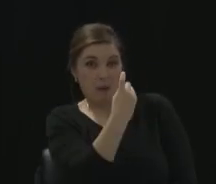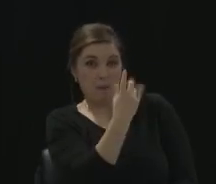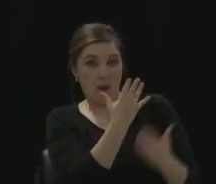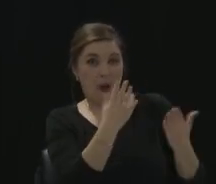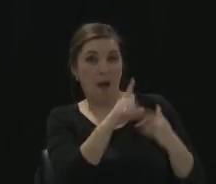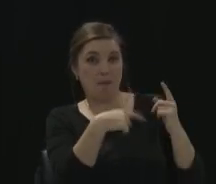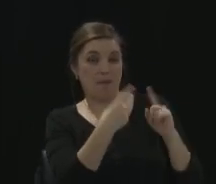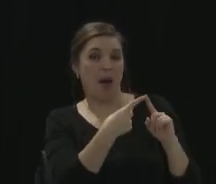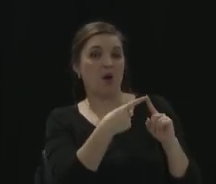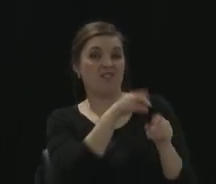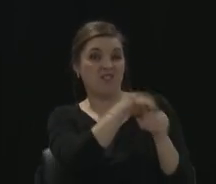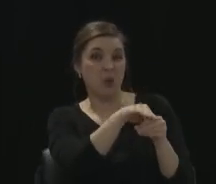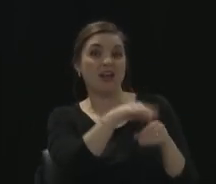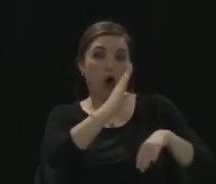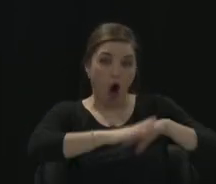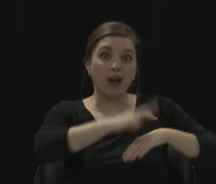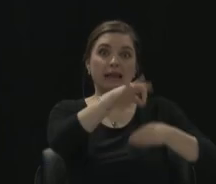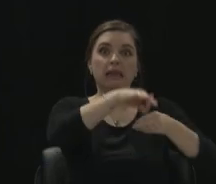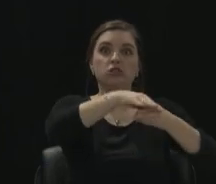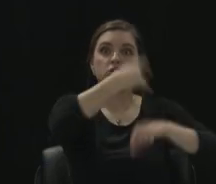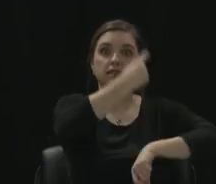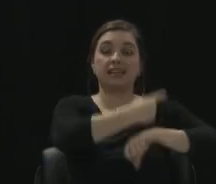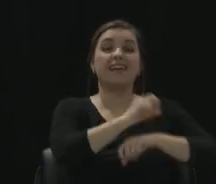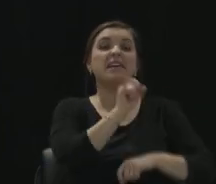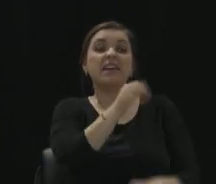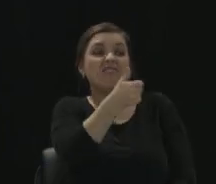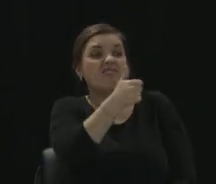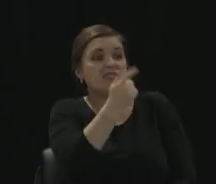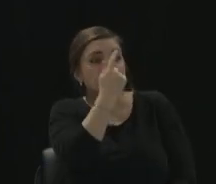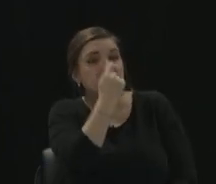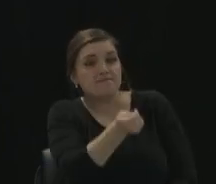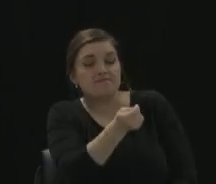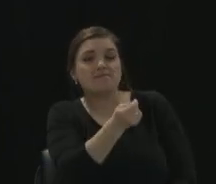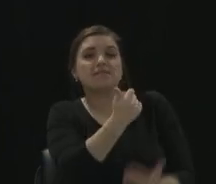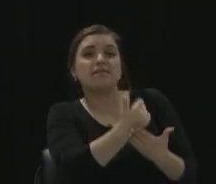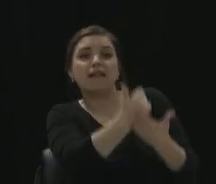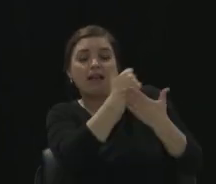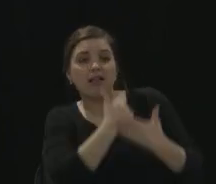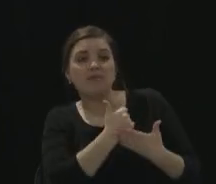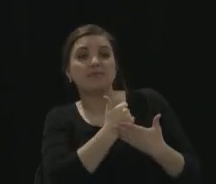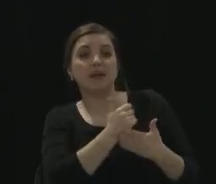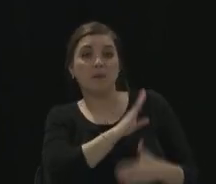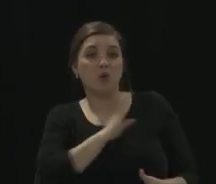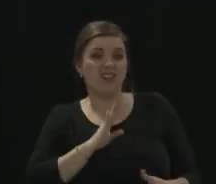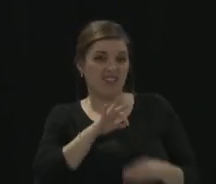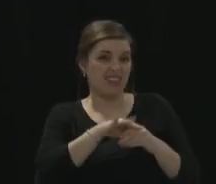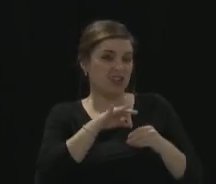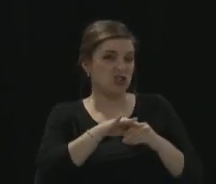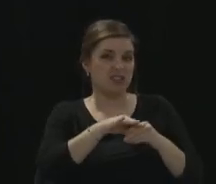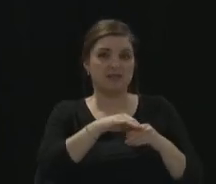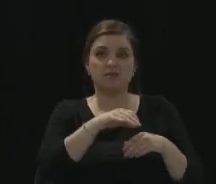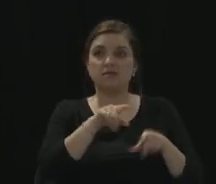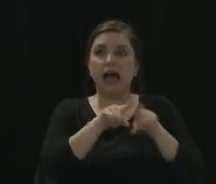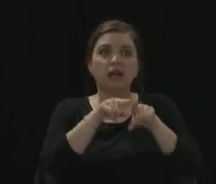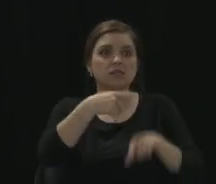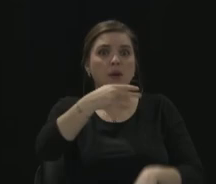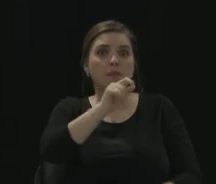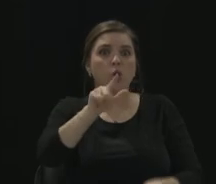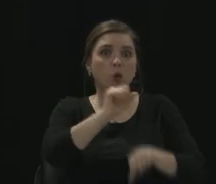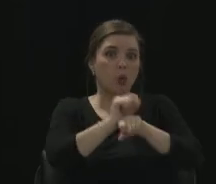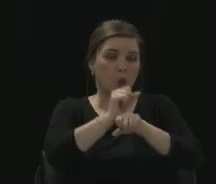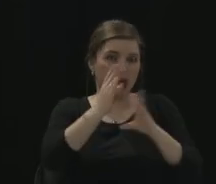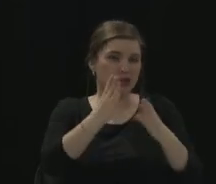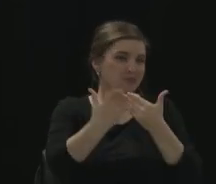If you are interested in helping out with the Board of Elections, poll workers, whether you're a Republican, Democrat or an